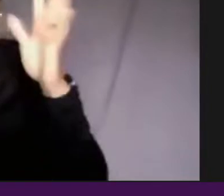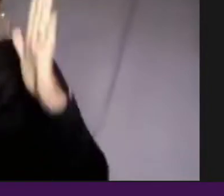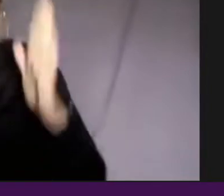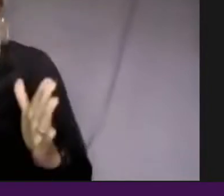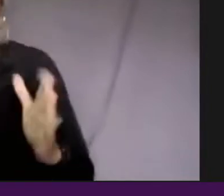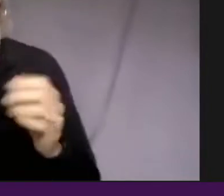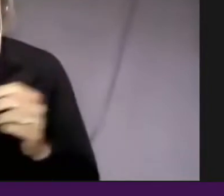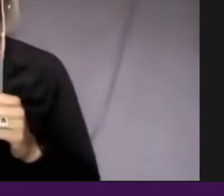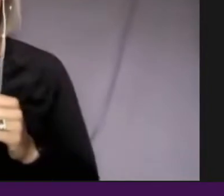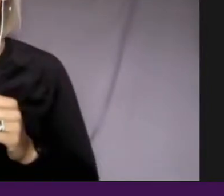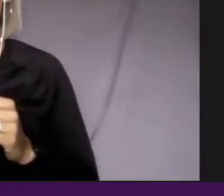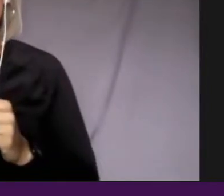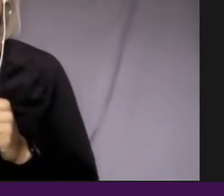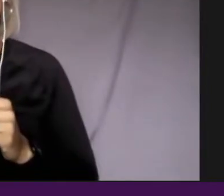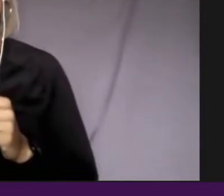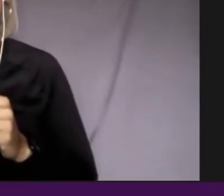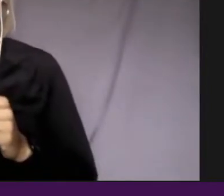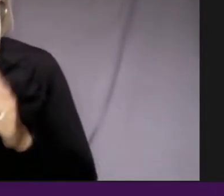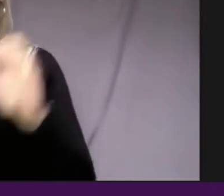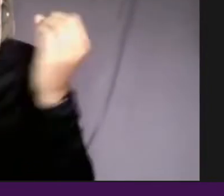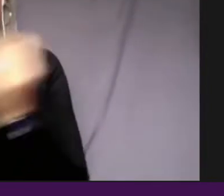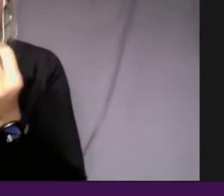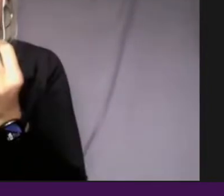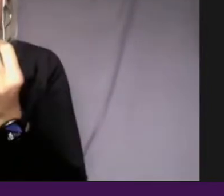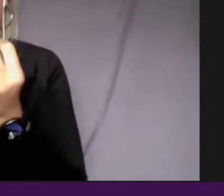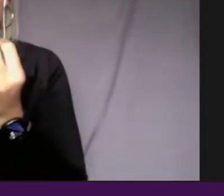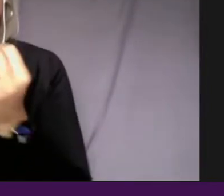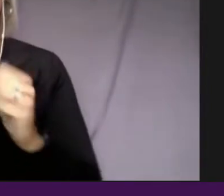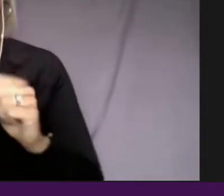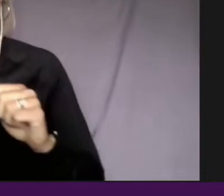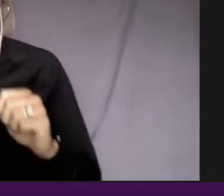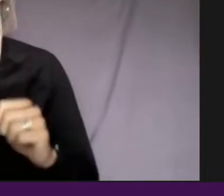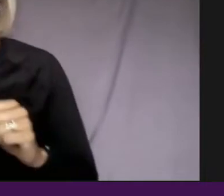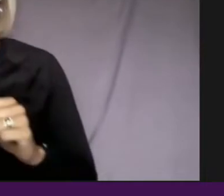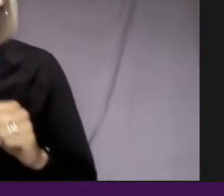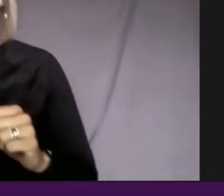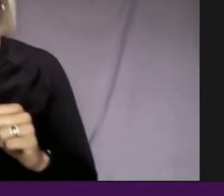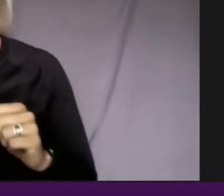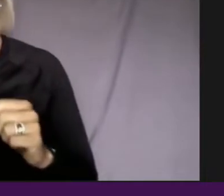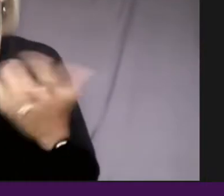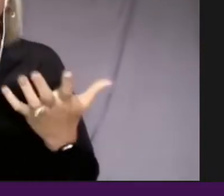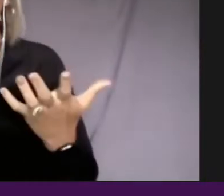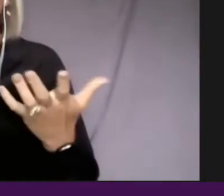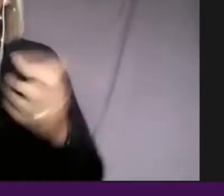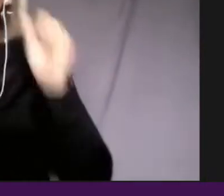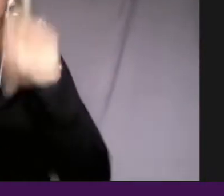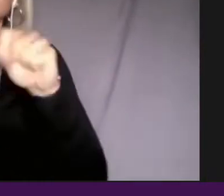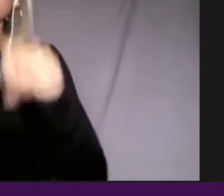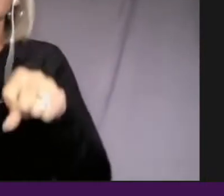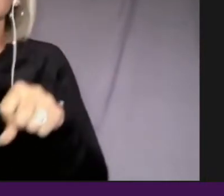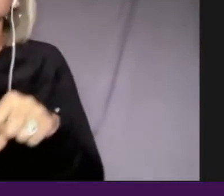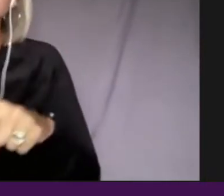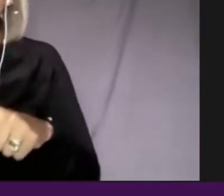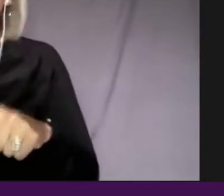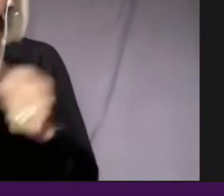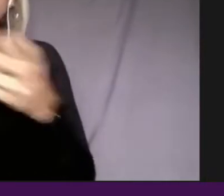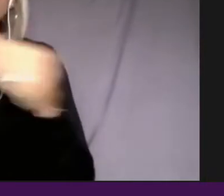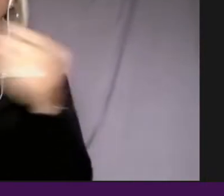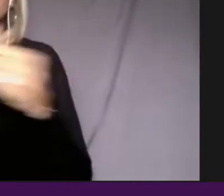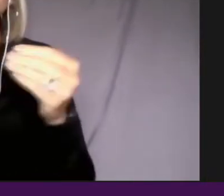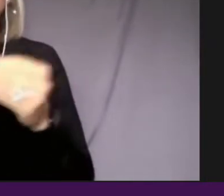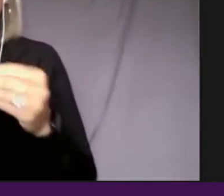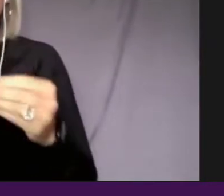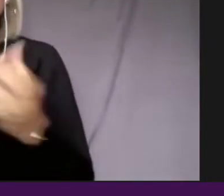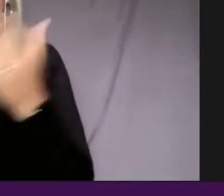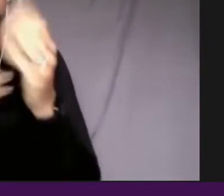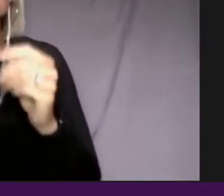organizations that immediately understood, like, this is an interesting story. This is an interesting piece of history. Like how,